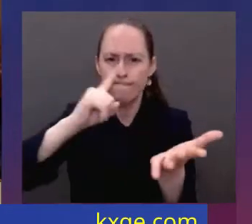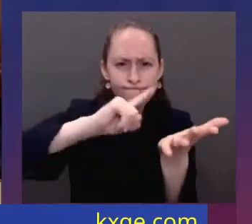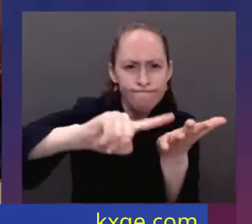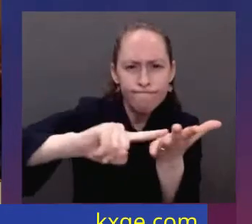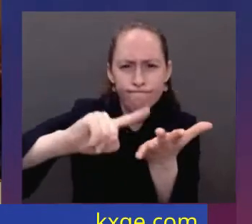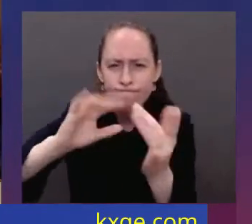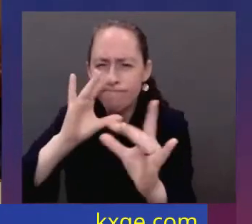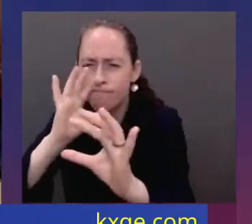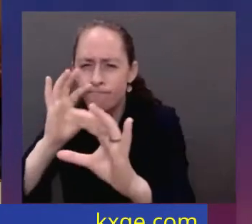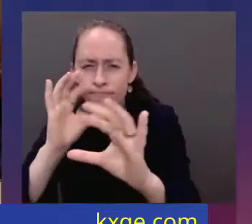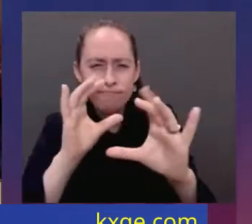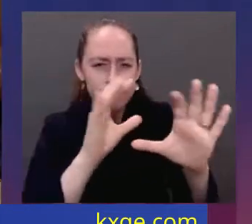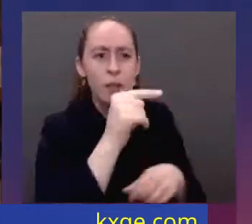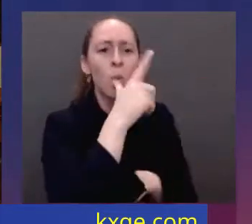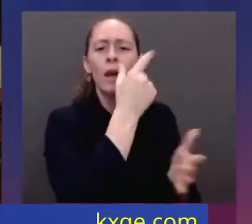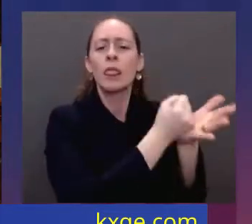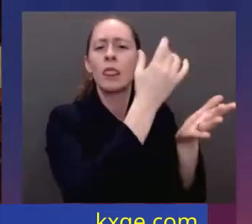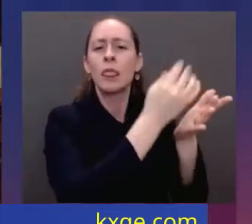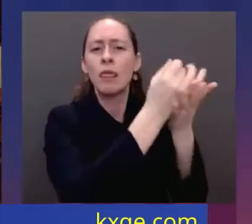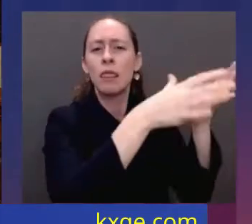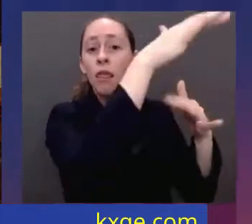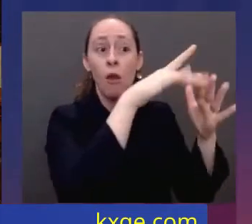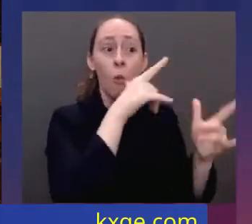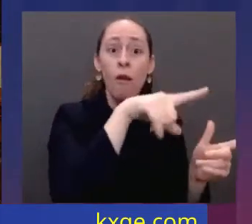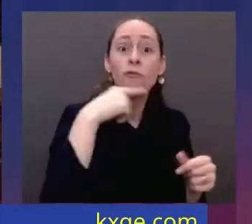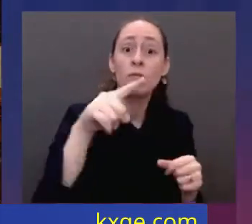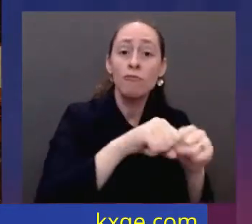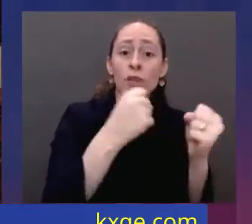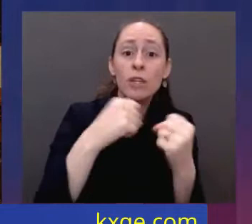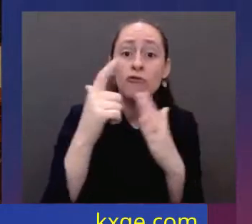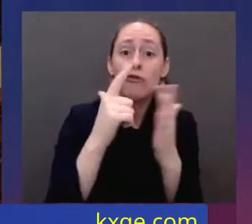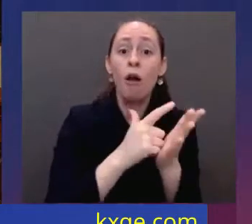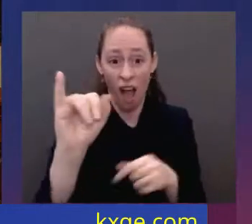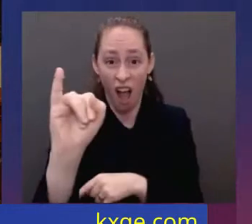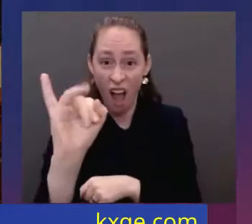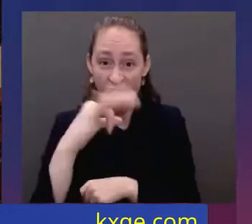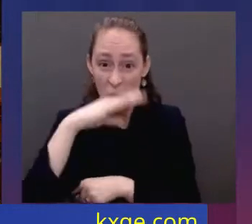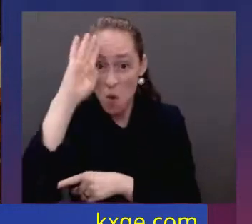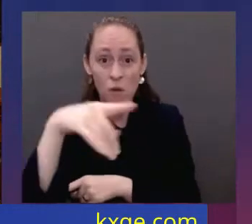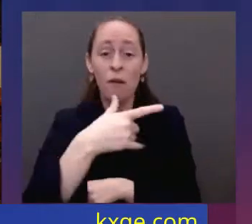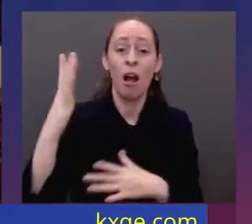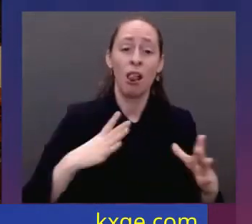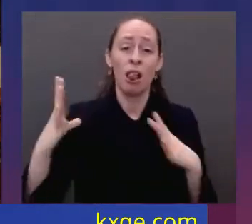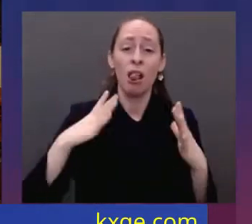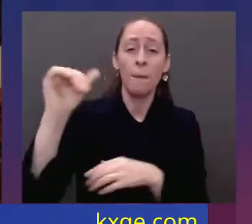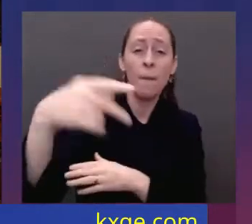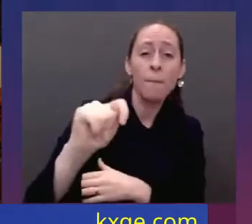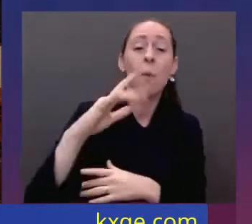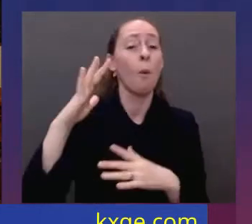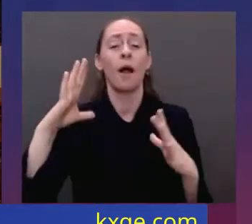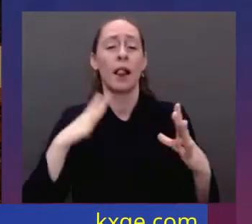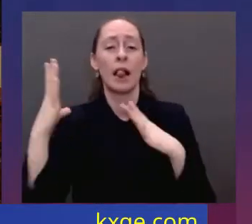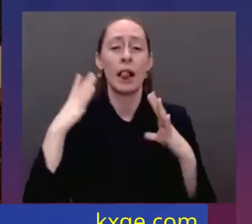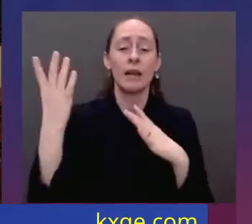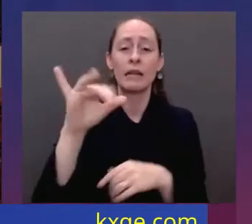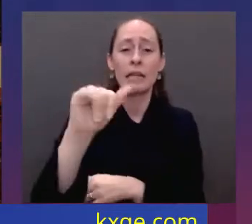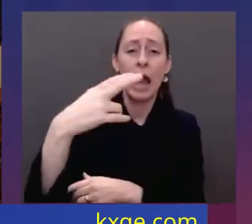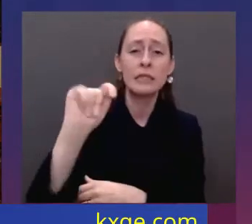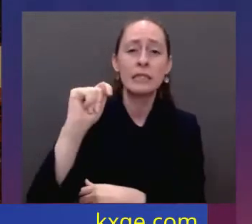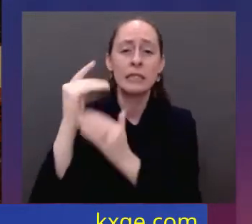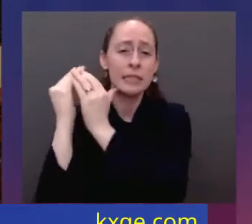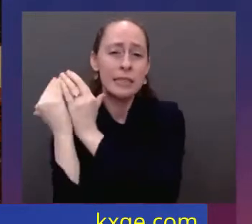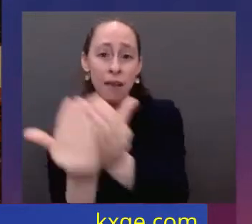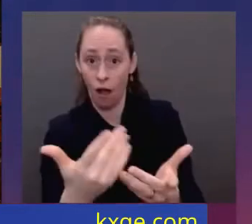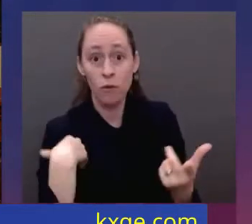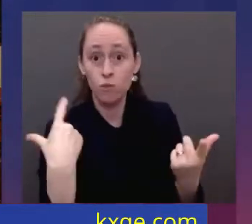allies to find and seize their yachts, their luxury apartments, their private jets. We're coming for your ill-begotten gains. And tonight, I'm announcing that we will